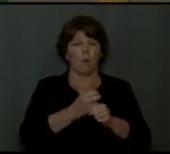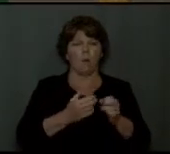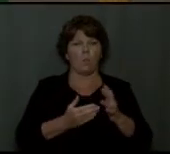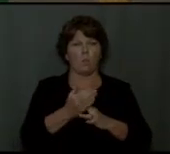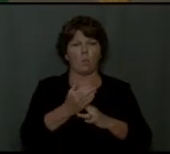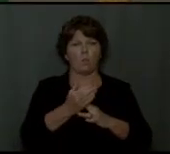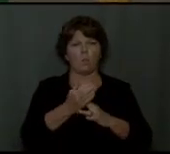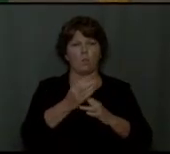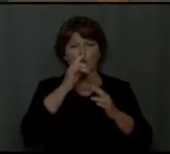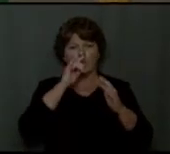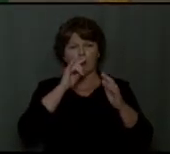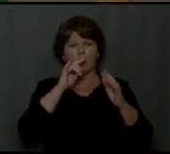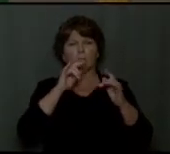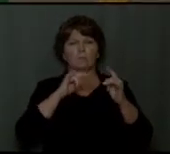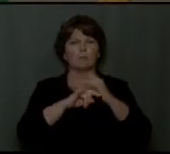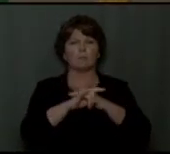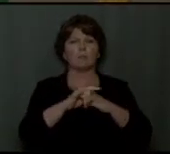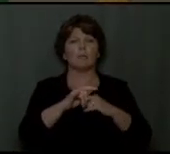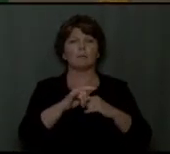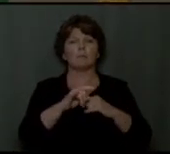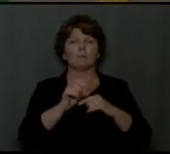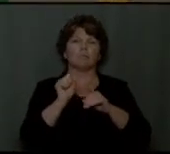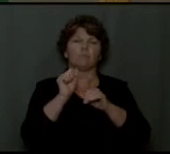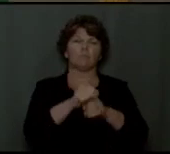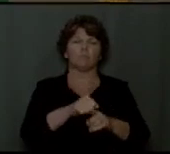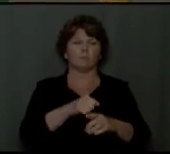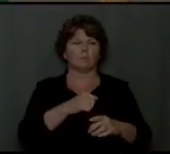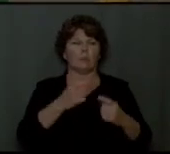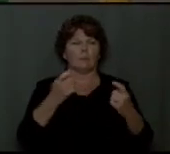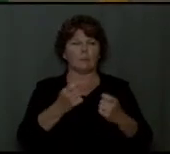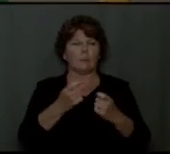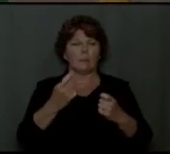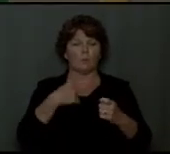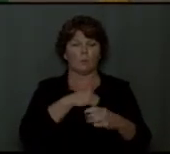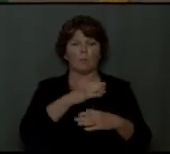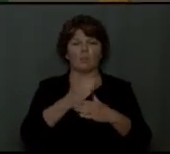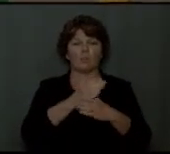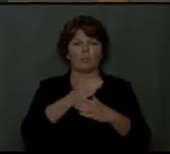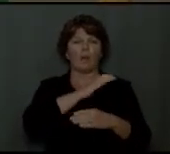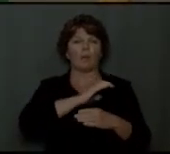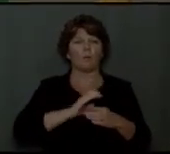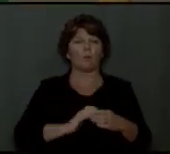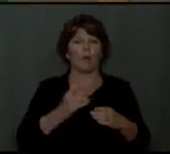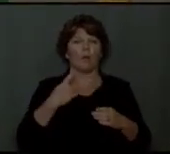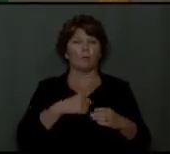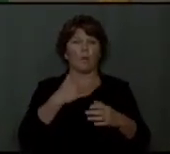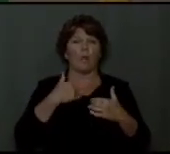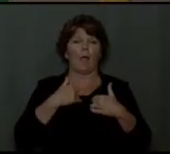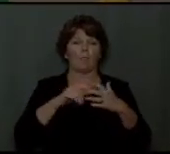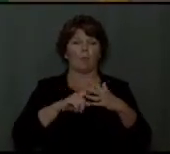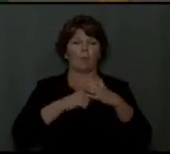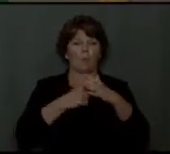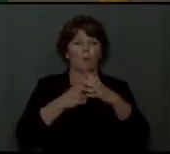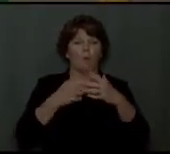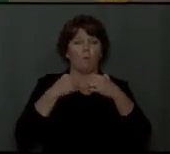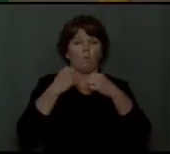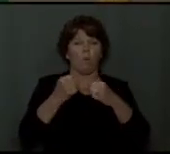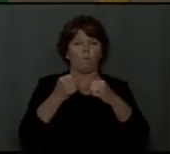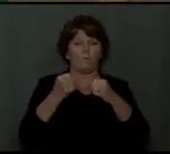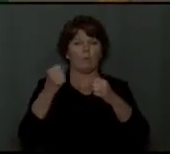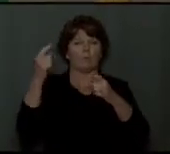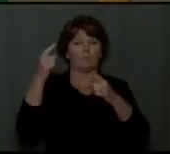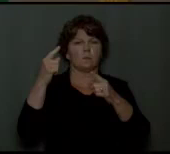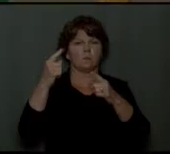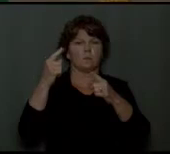sin, for we share in Christ, if indeed we hold our original confidence firm. To the end.